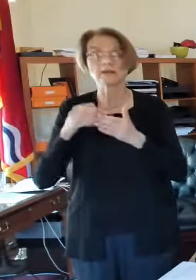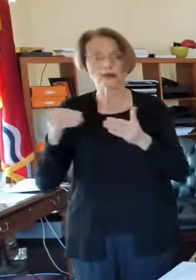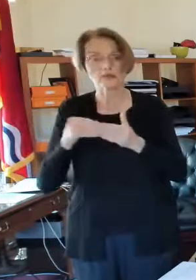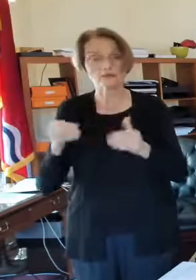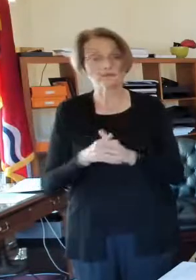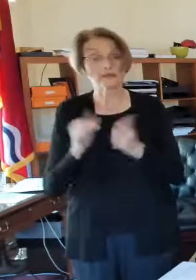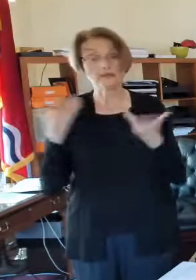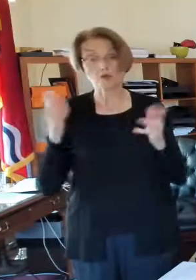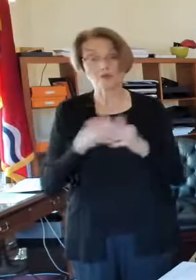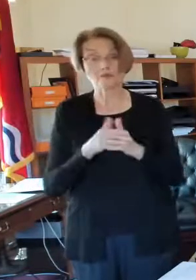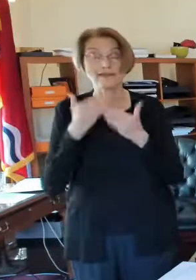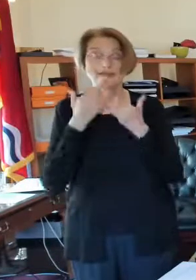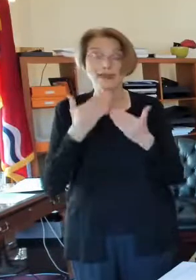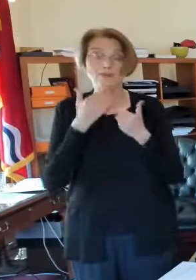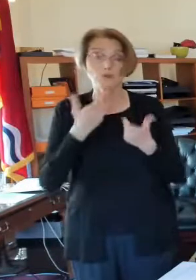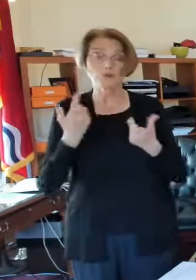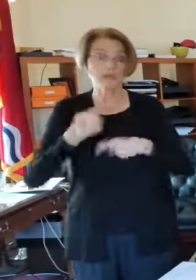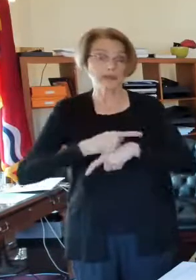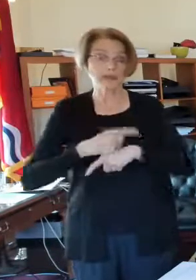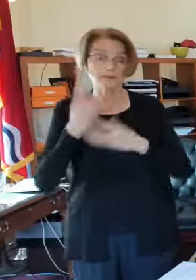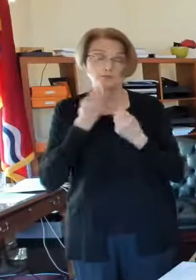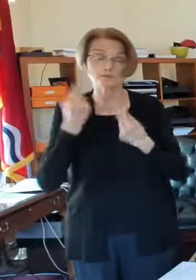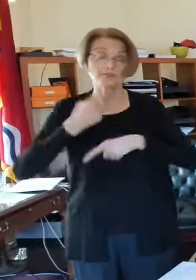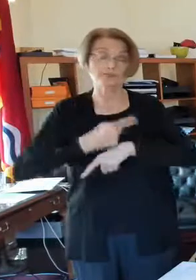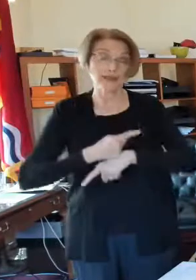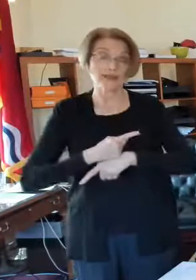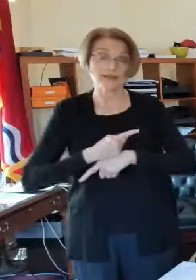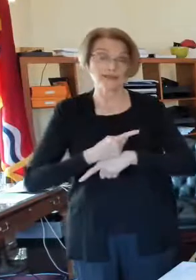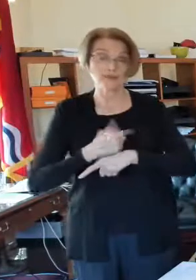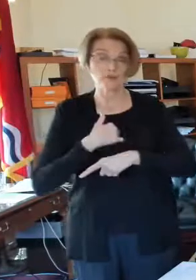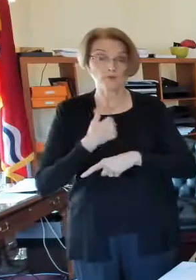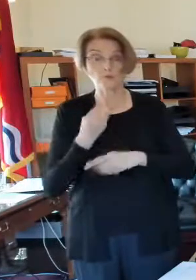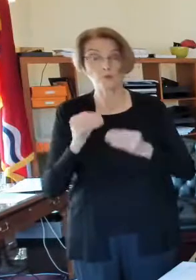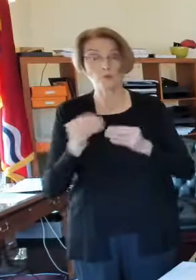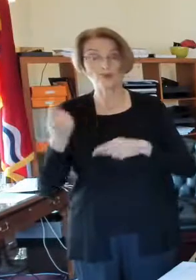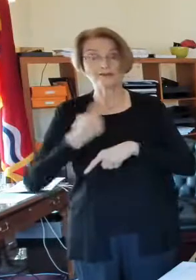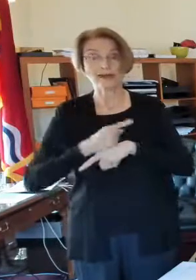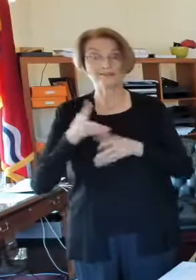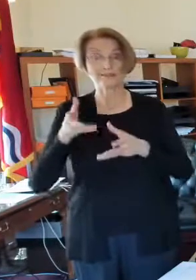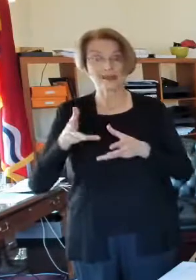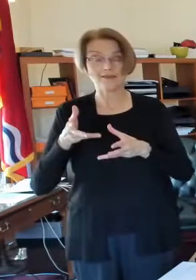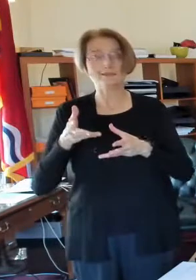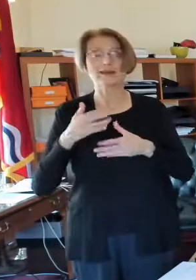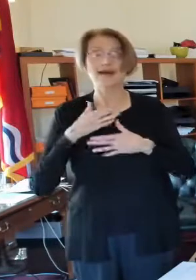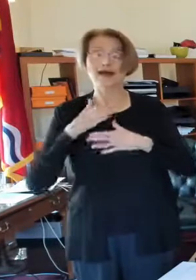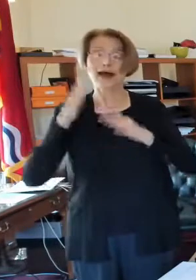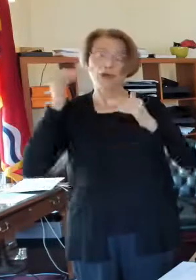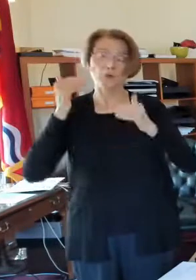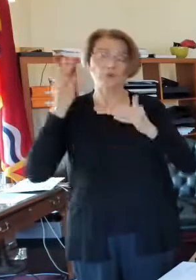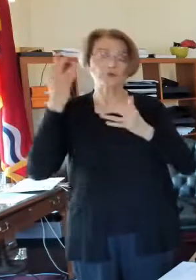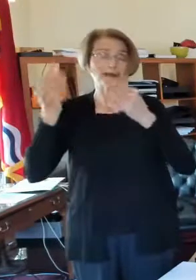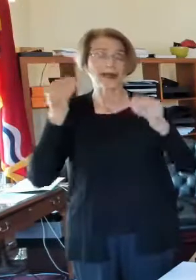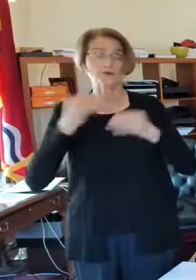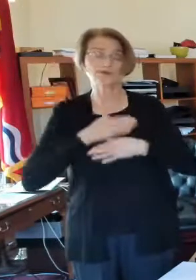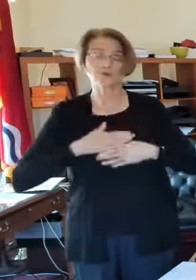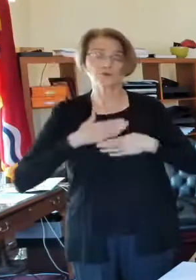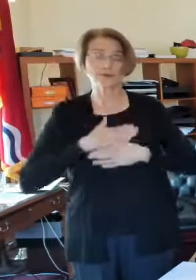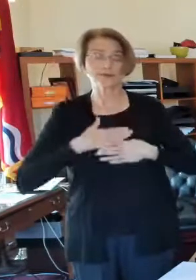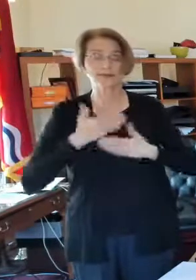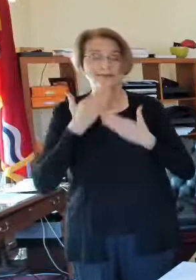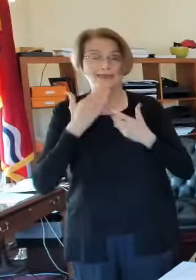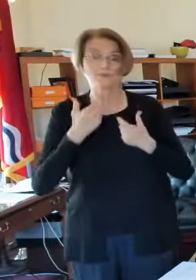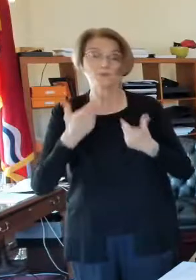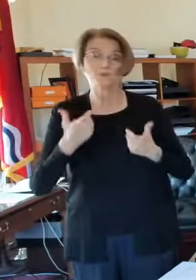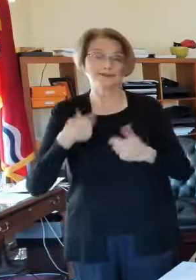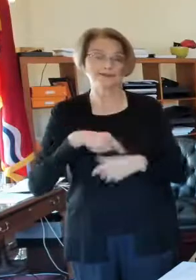Thank you all. Thanks for being with us today. Beautiful day out there. I think we've got a few more days like this. I hope you get out and enjoy them. Thanks for being with